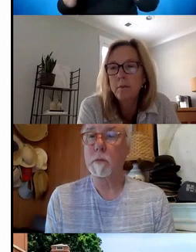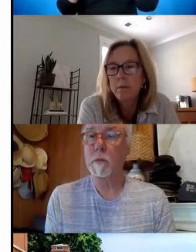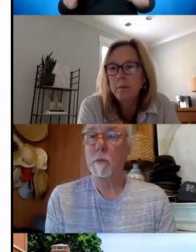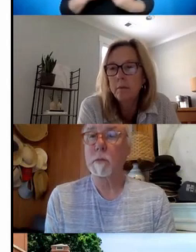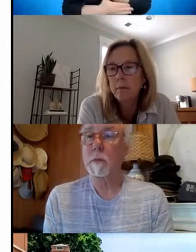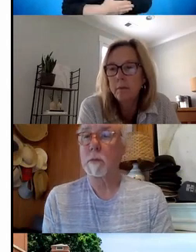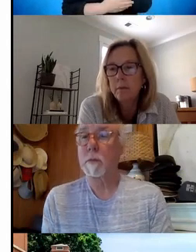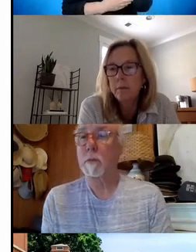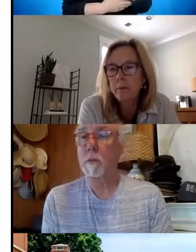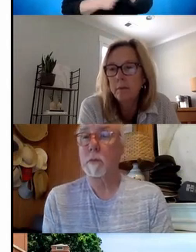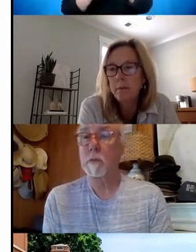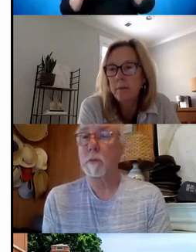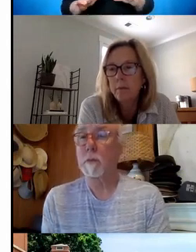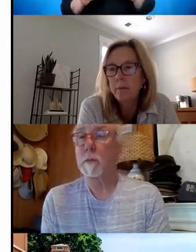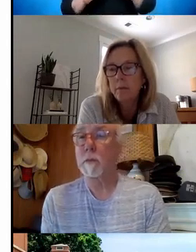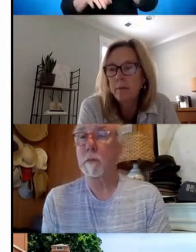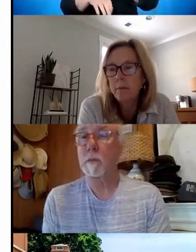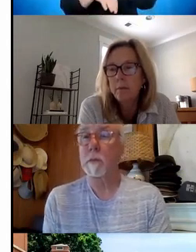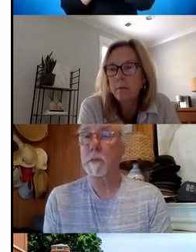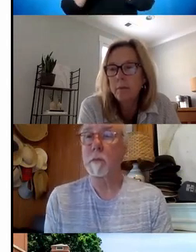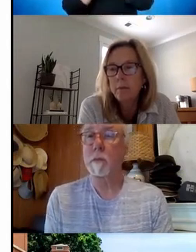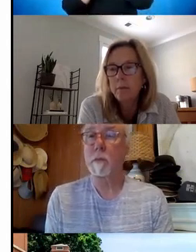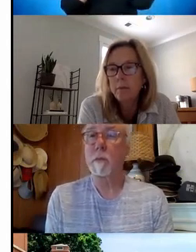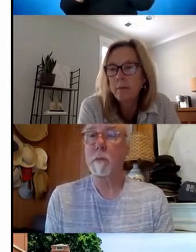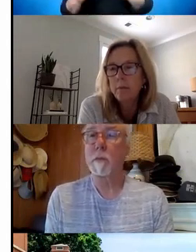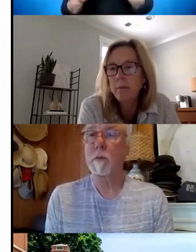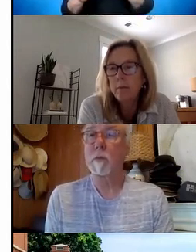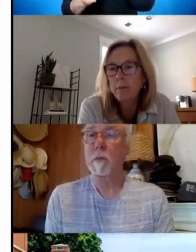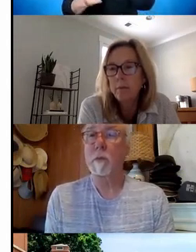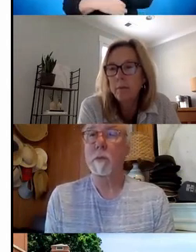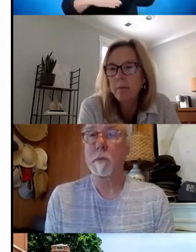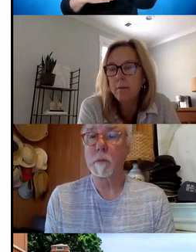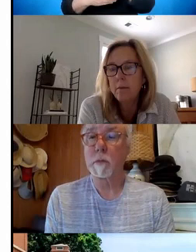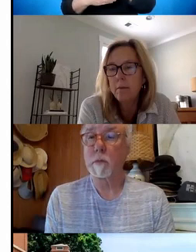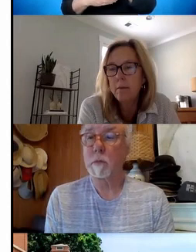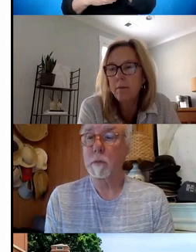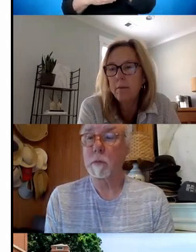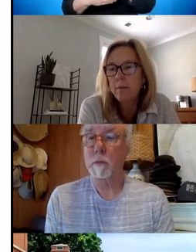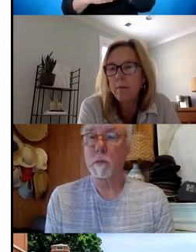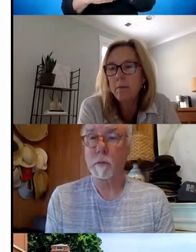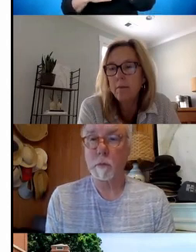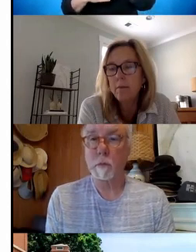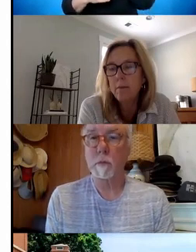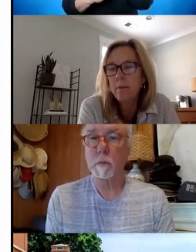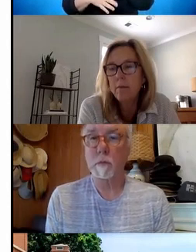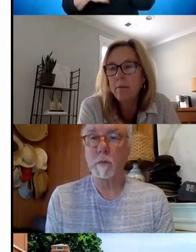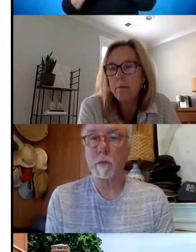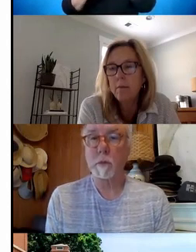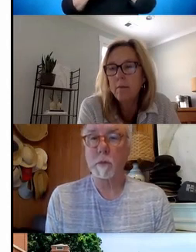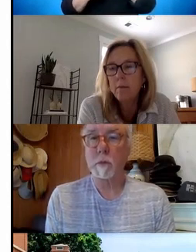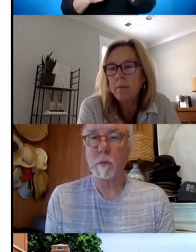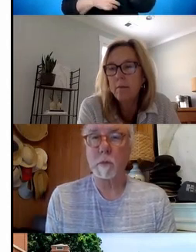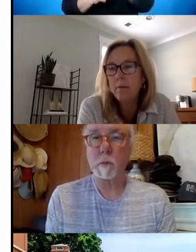developed. And so within that system, there's going to be prompts about pre-ETS or those pre-employment transition services. And so